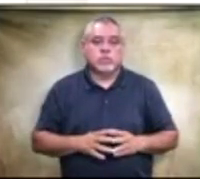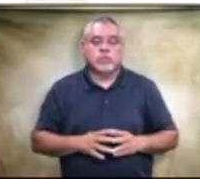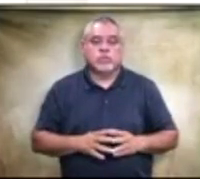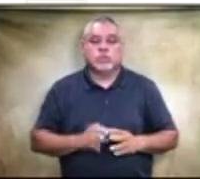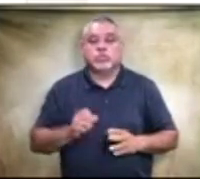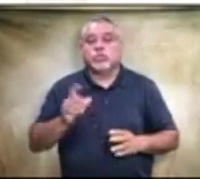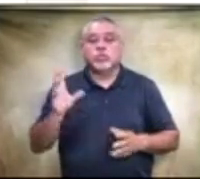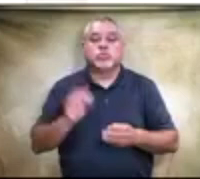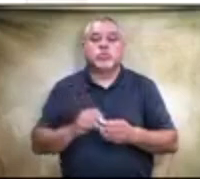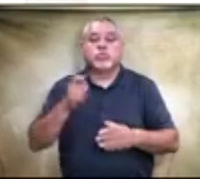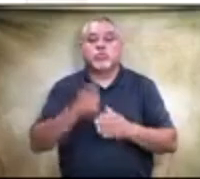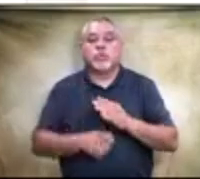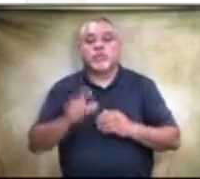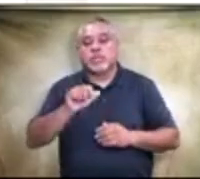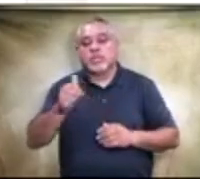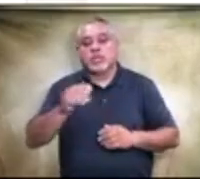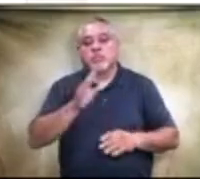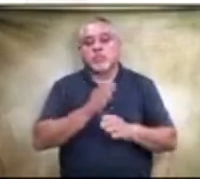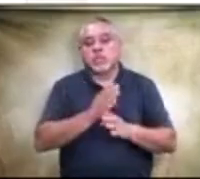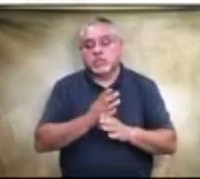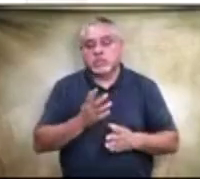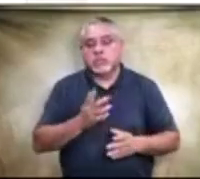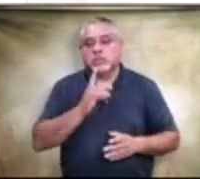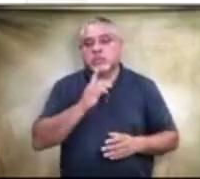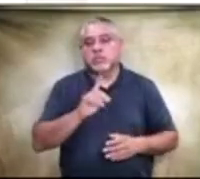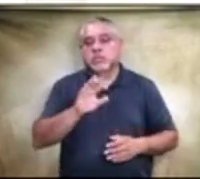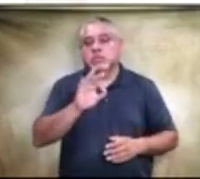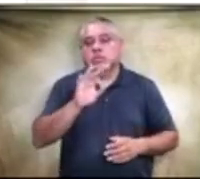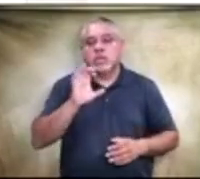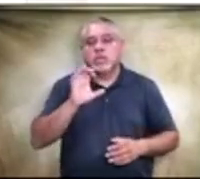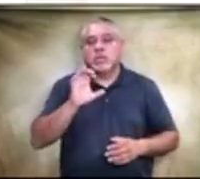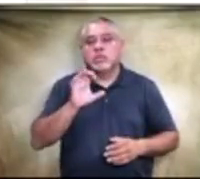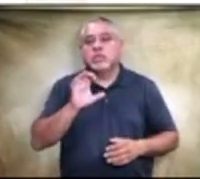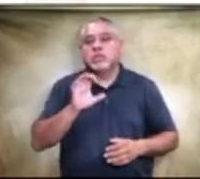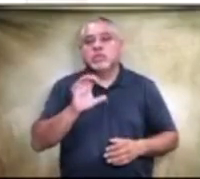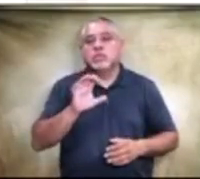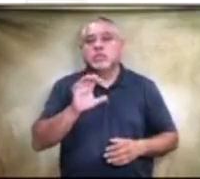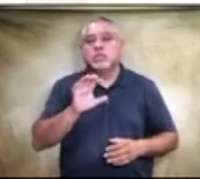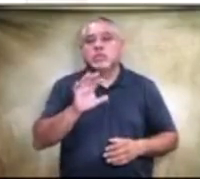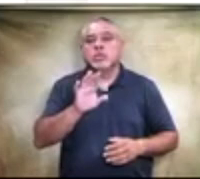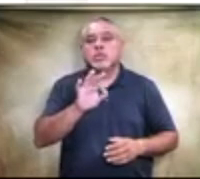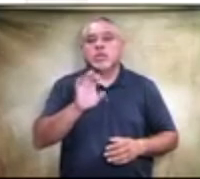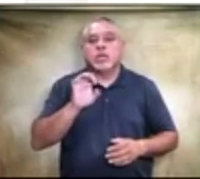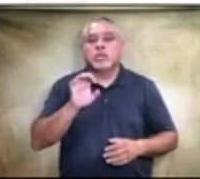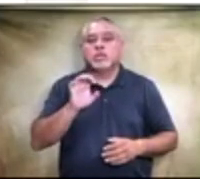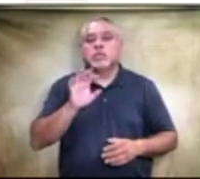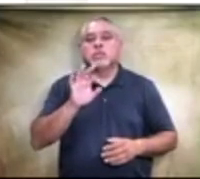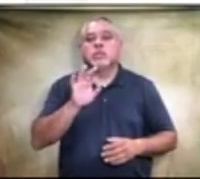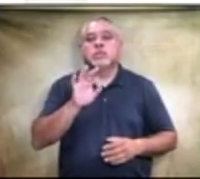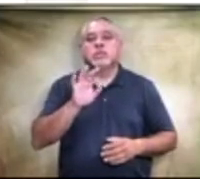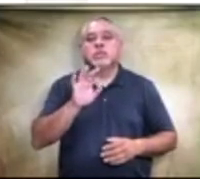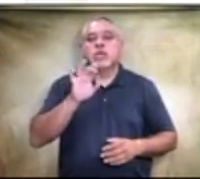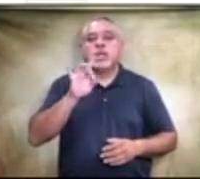cost for the 10 buses is uh hundred thousand eighty four nine hundred and seventy four dollars um and